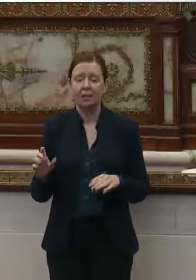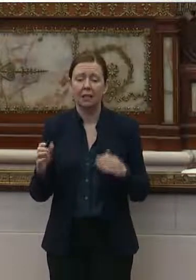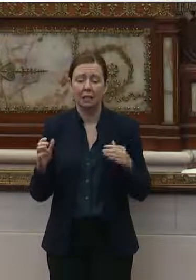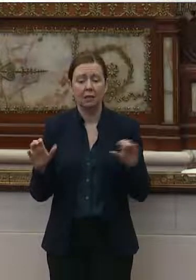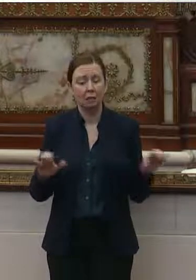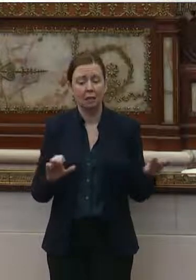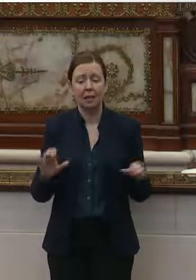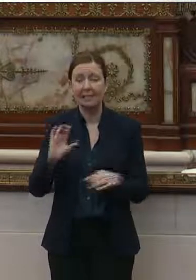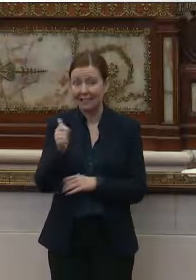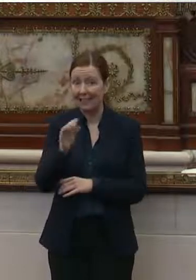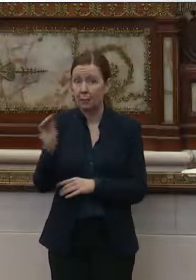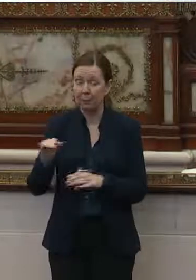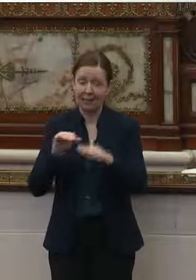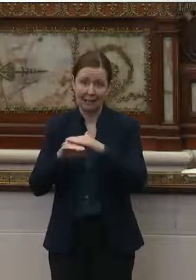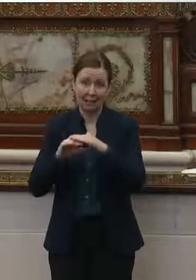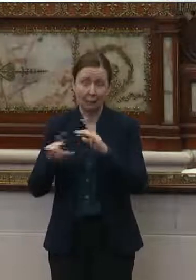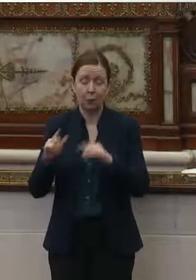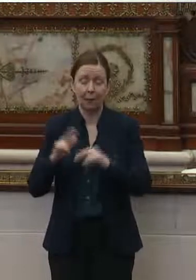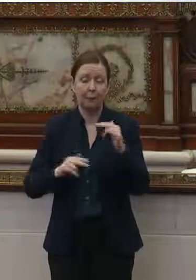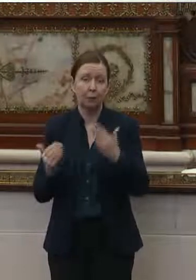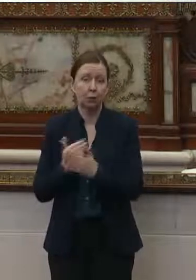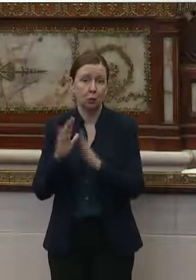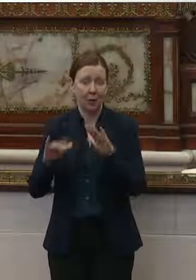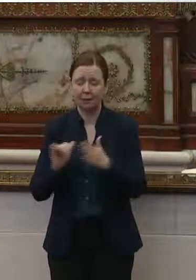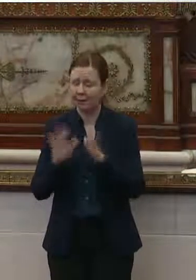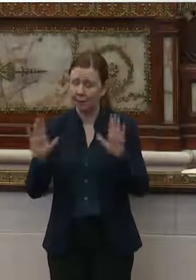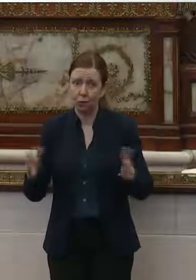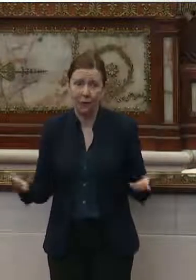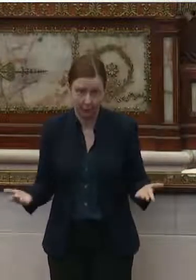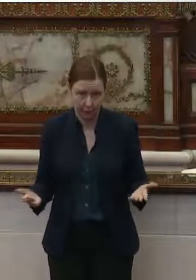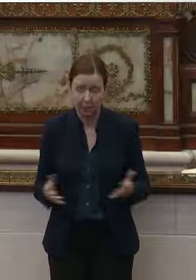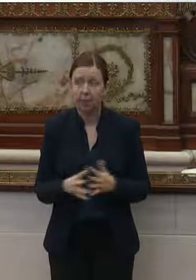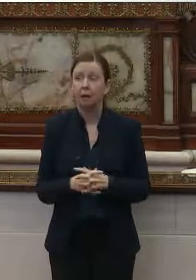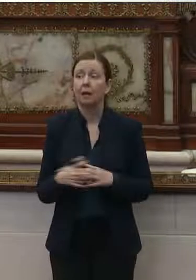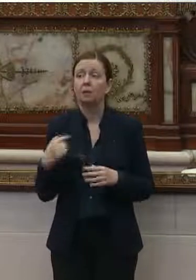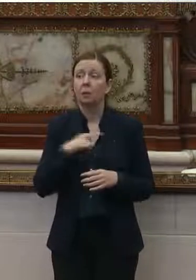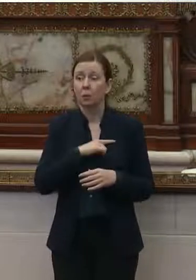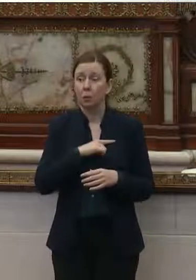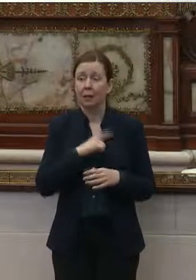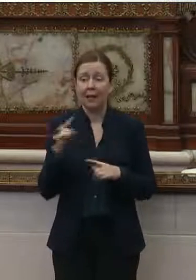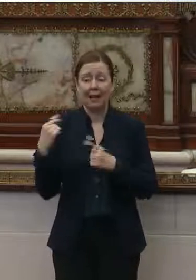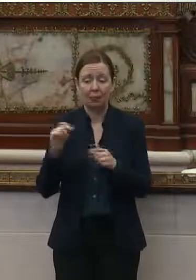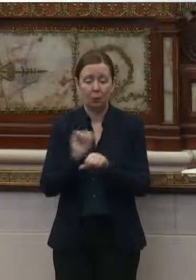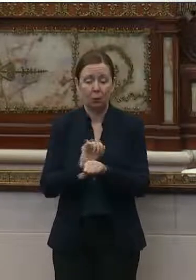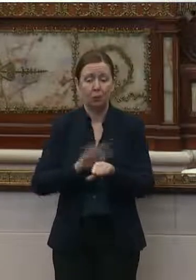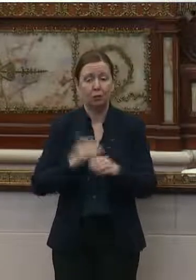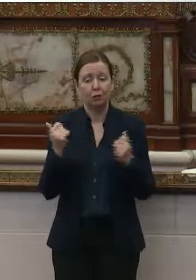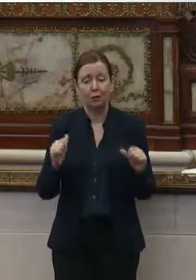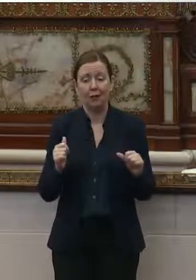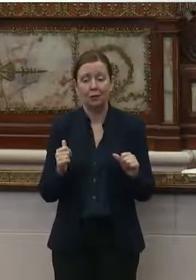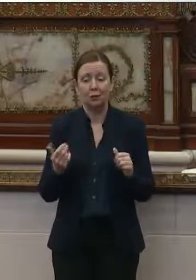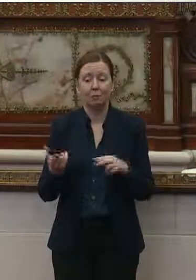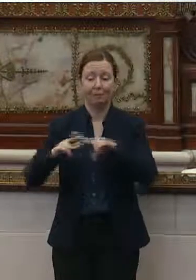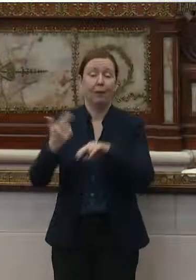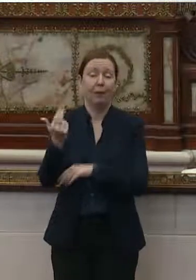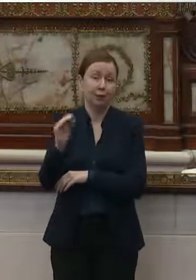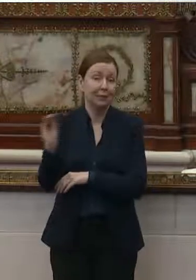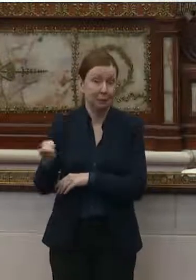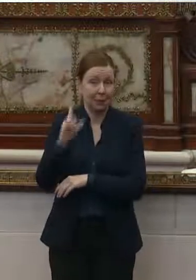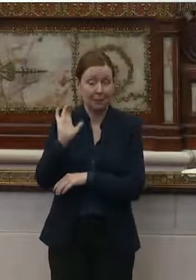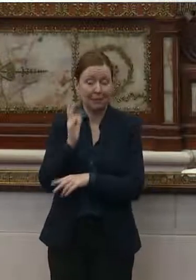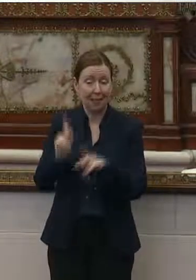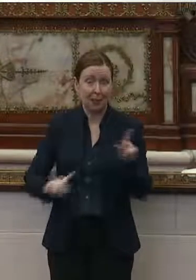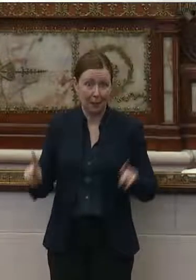do 10% accessible when they build new housing, which is great. We have been working on trying to get 13% because our